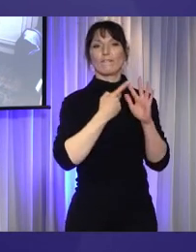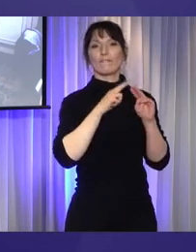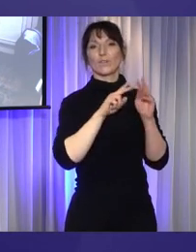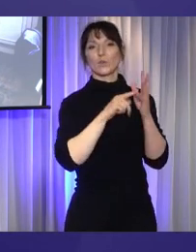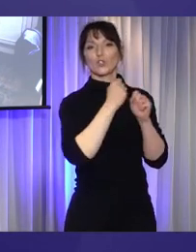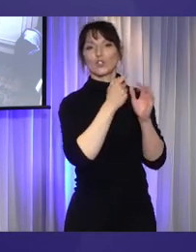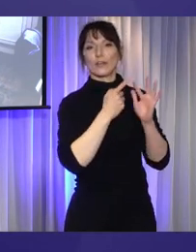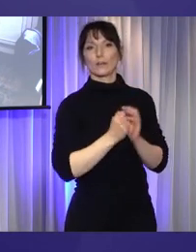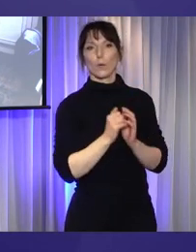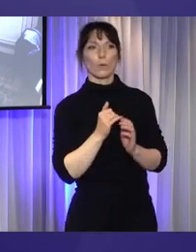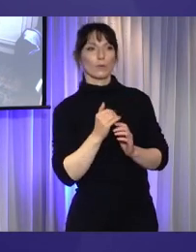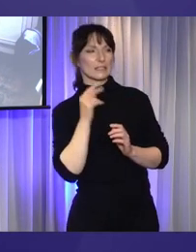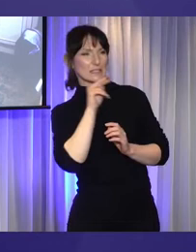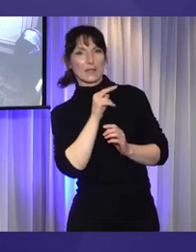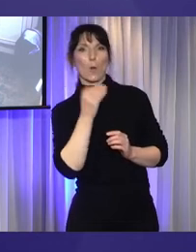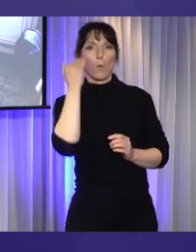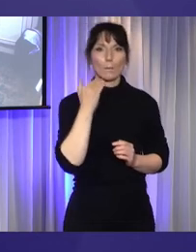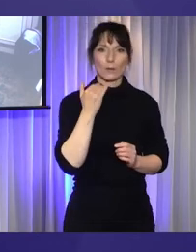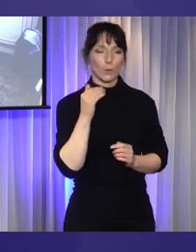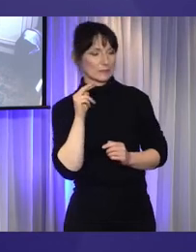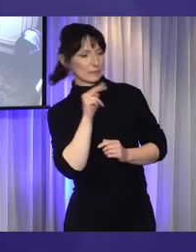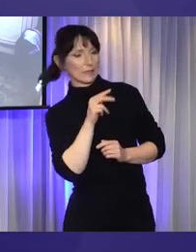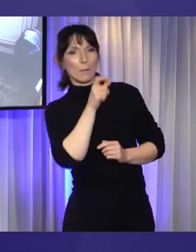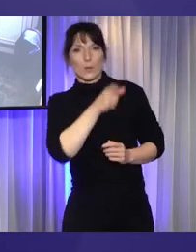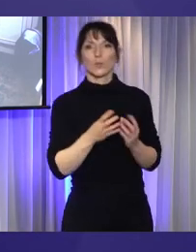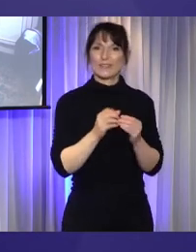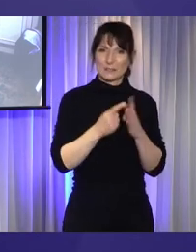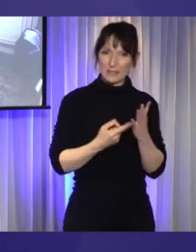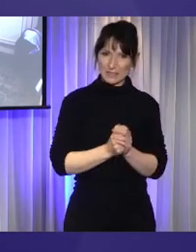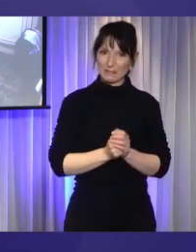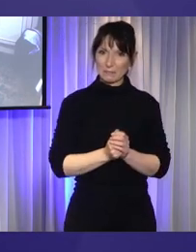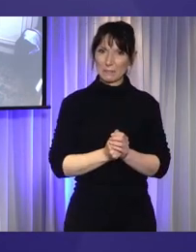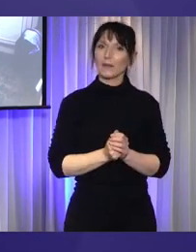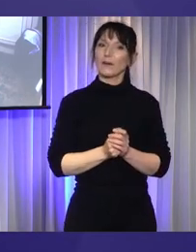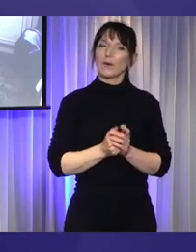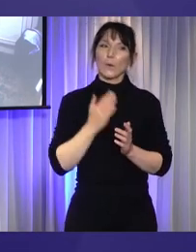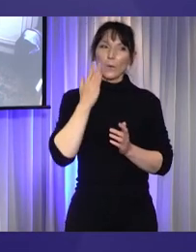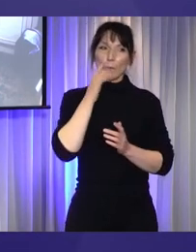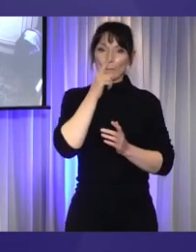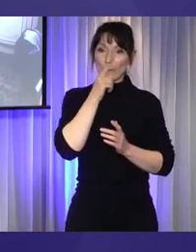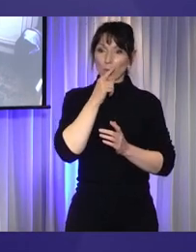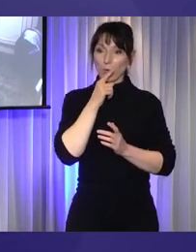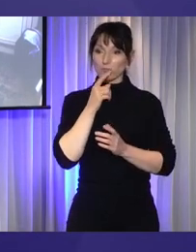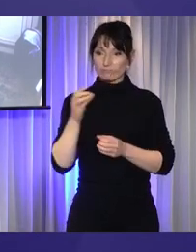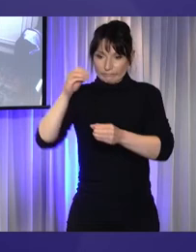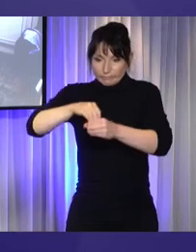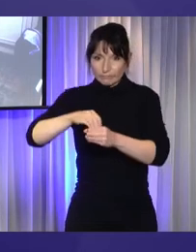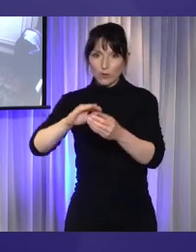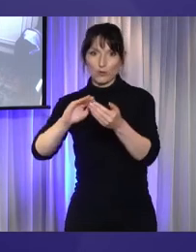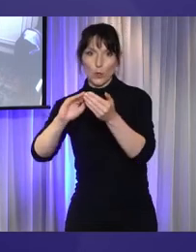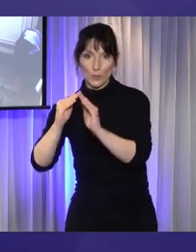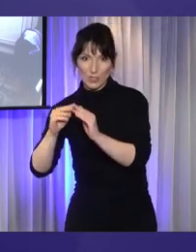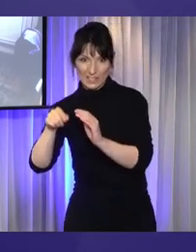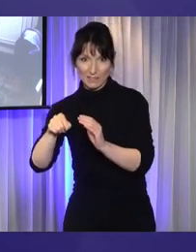a woman or my disability. It is clear that people who are part of grassroots community groups have better